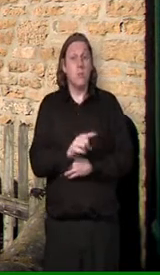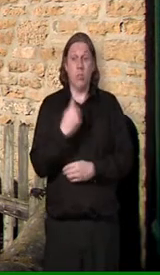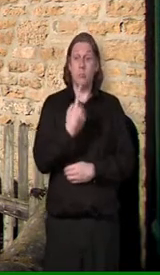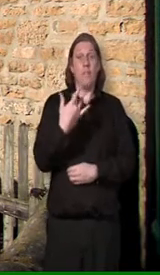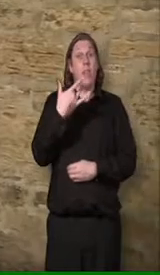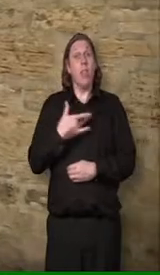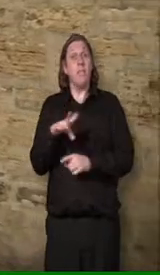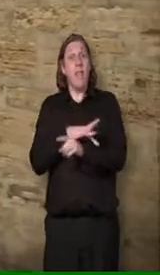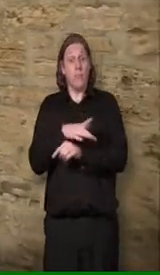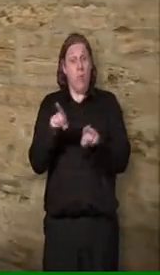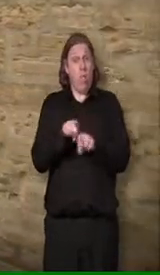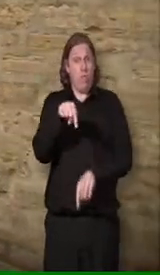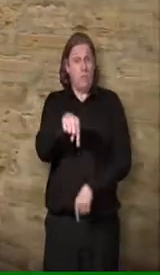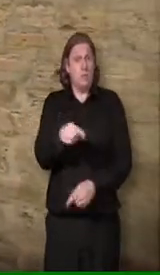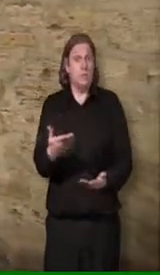in places very much like this.